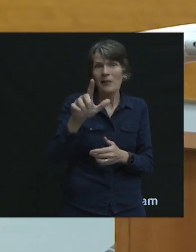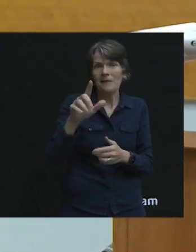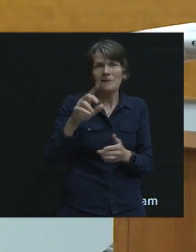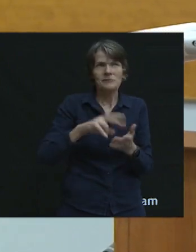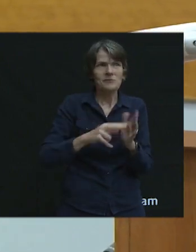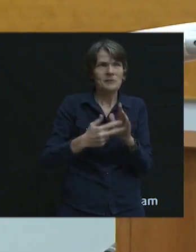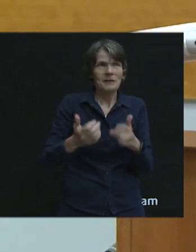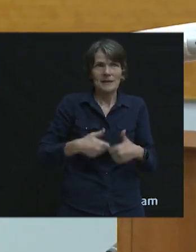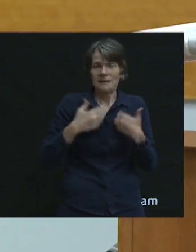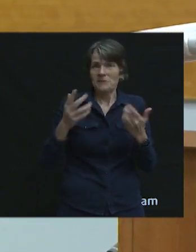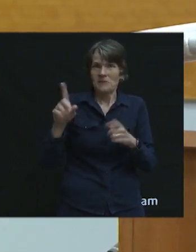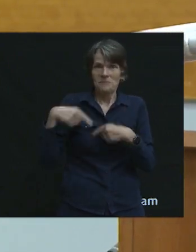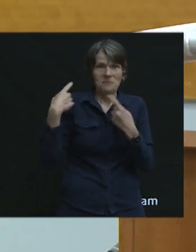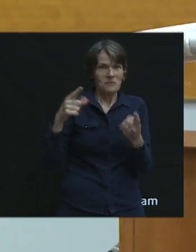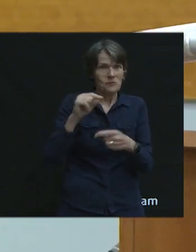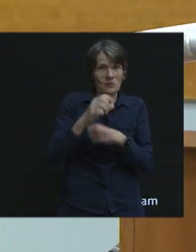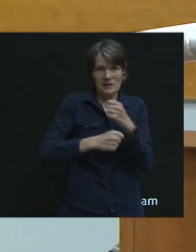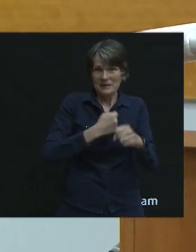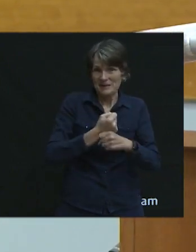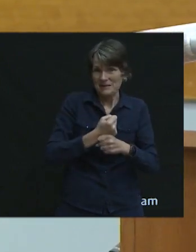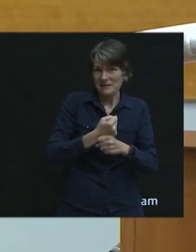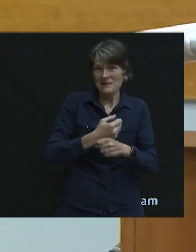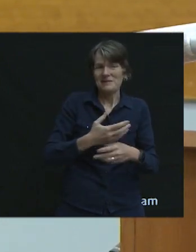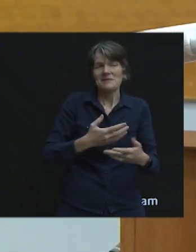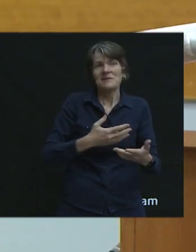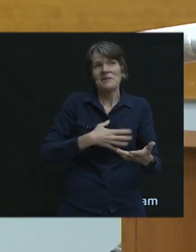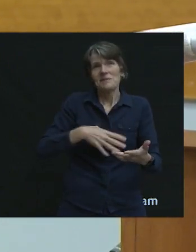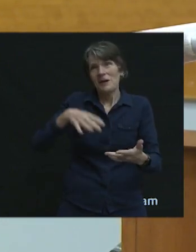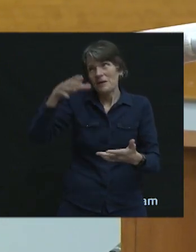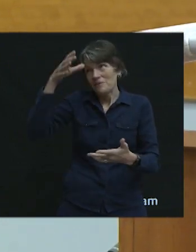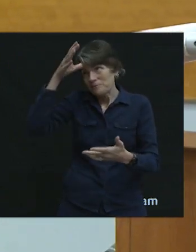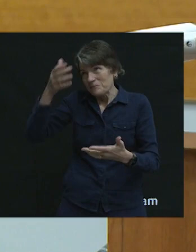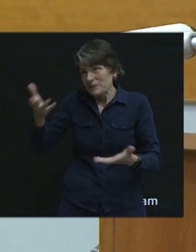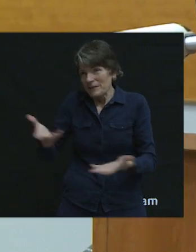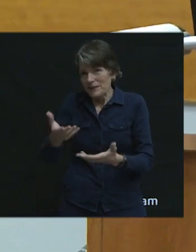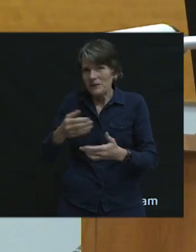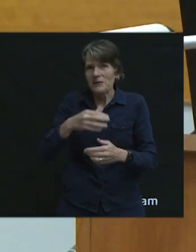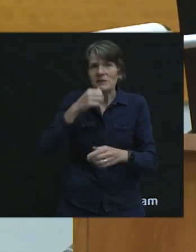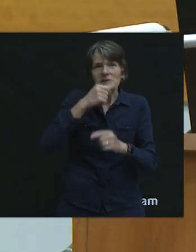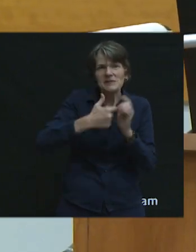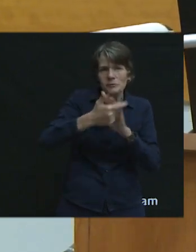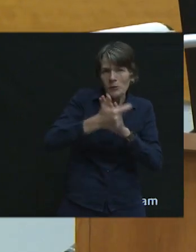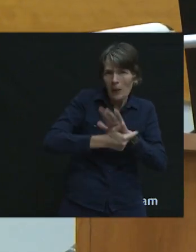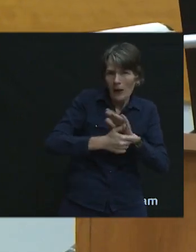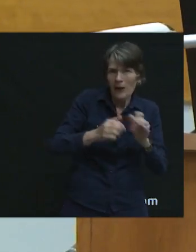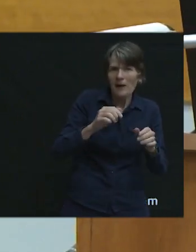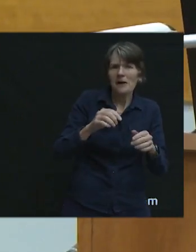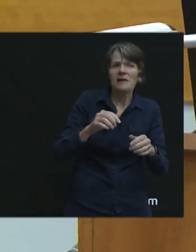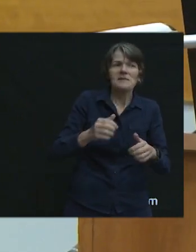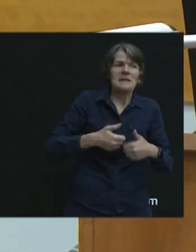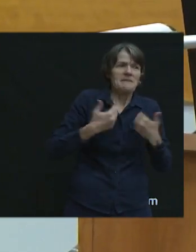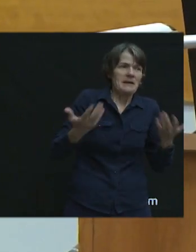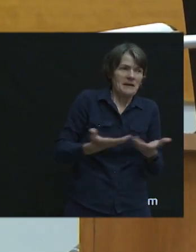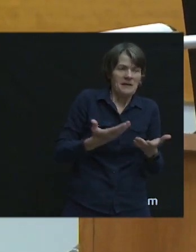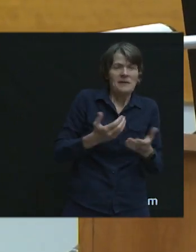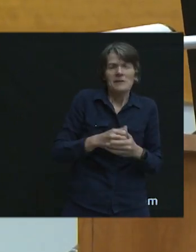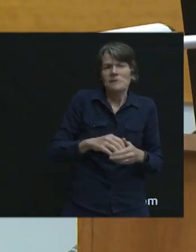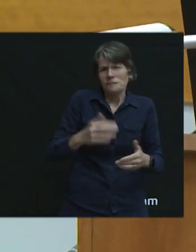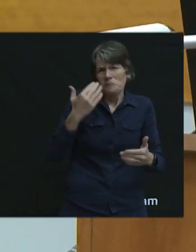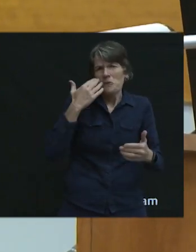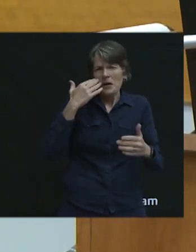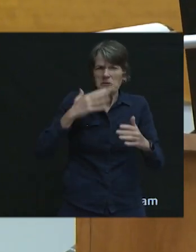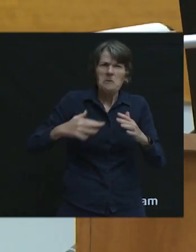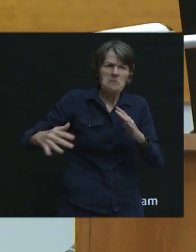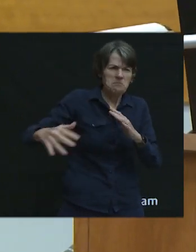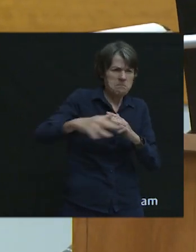Coquitlam. And my father's here. They now live in Newport Village. And my sister-in-law in Burke Mountain. So I'm very familiar with the